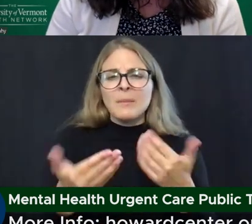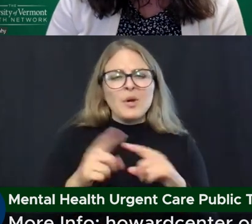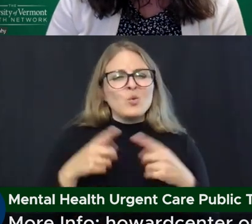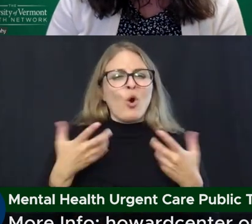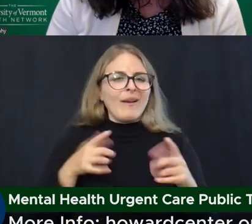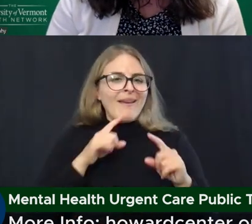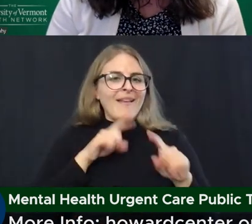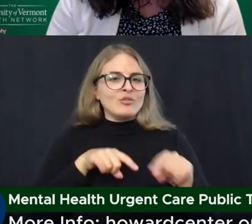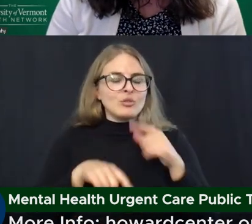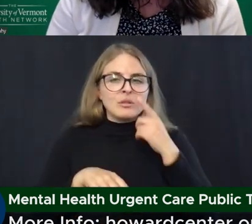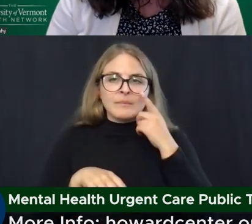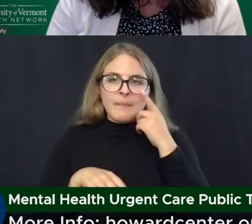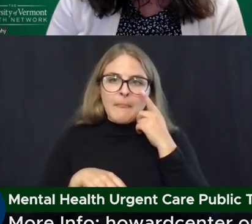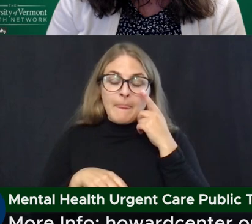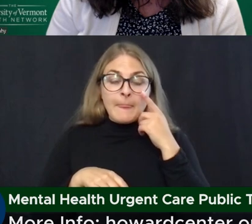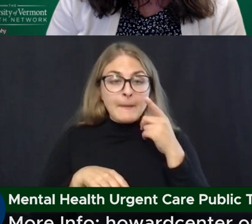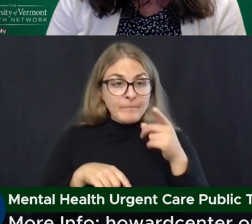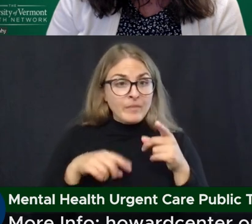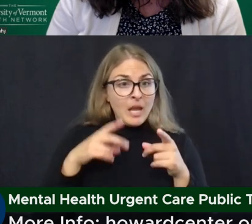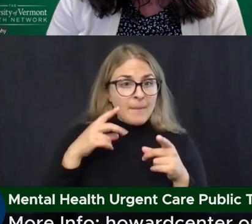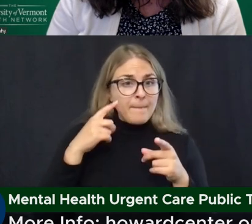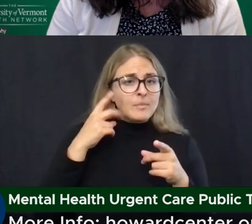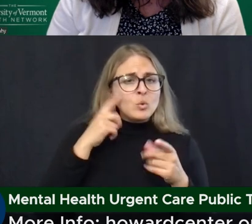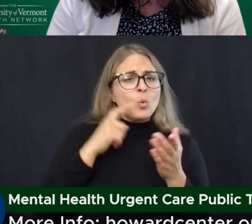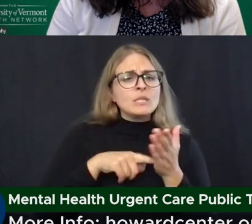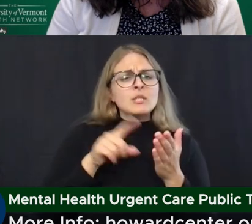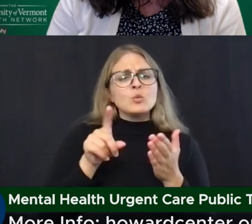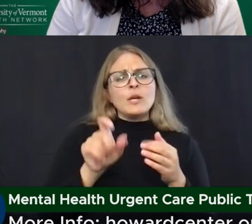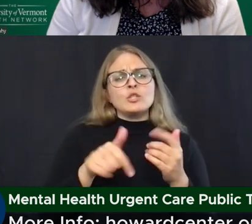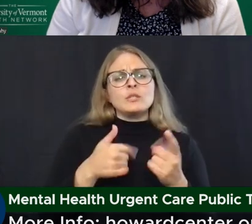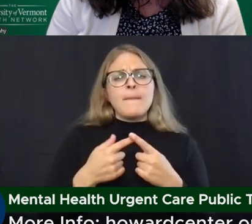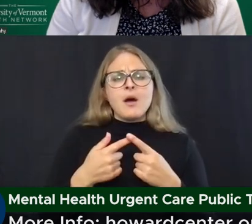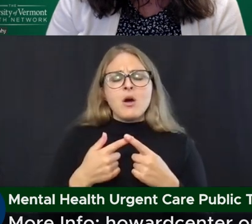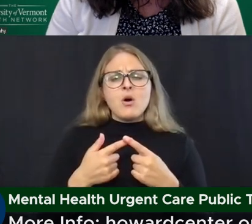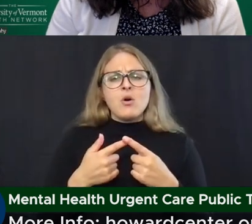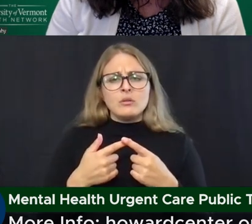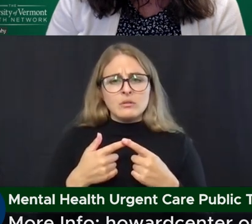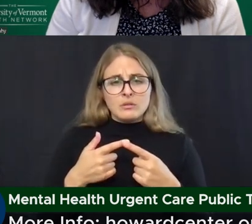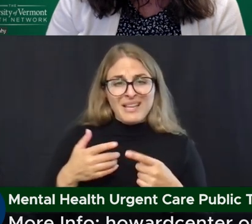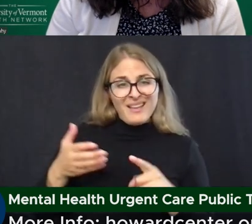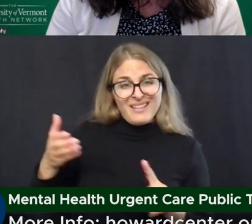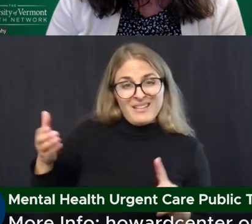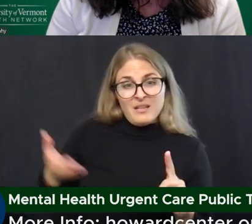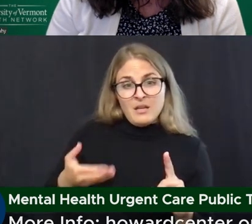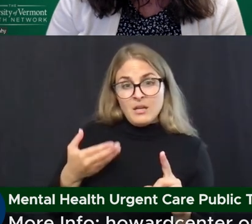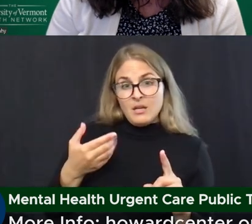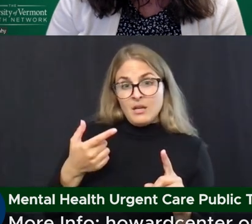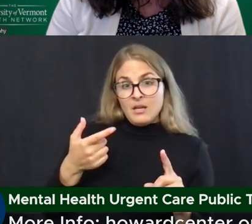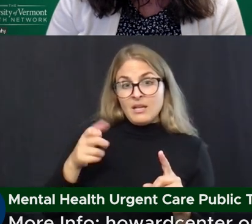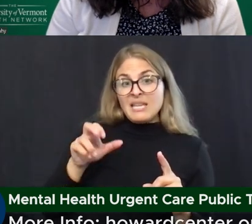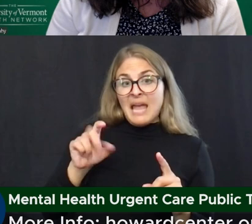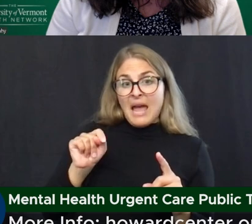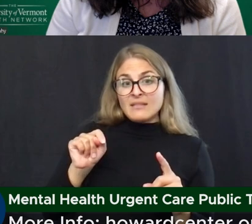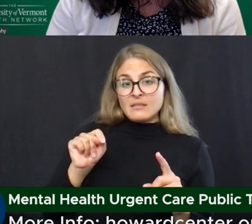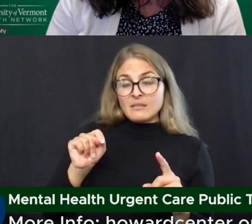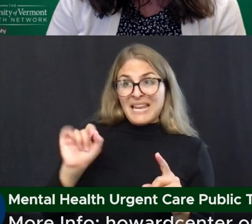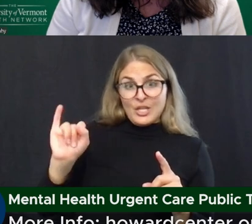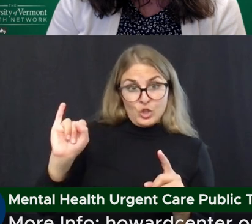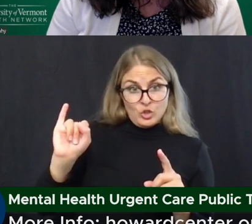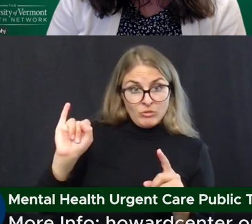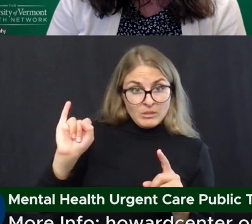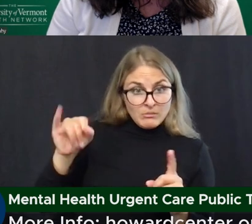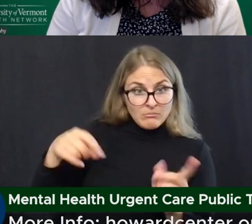But I am also seeing questions about whether or not guests' insurance will be billed. Can